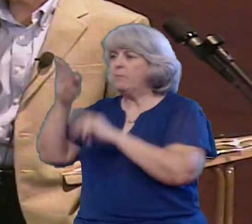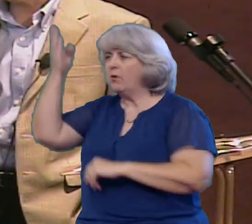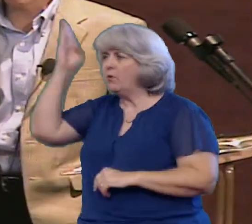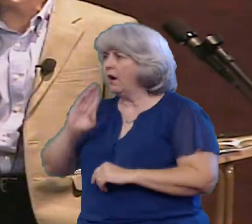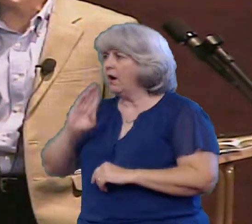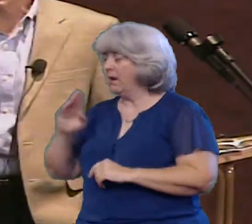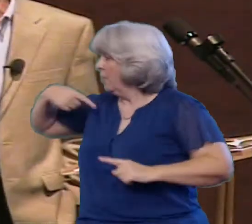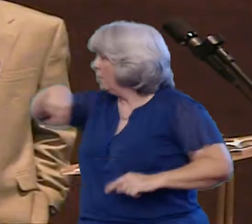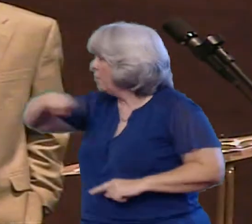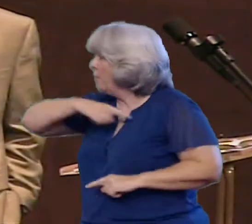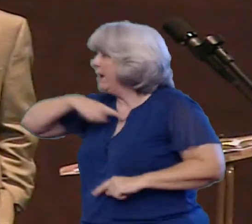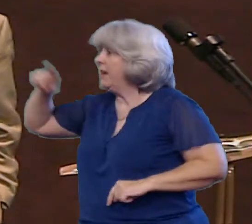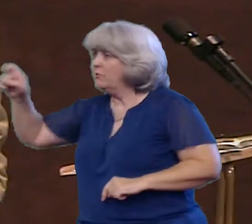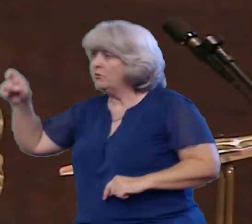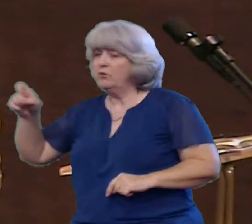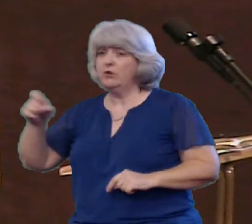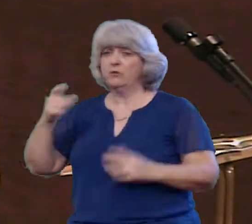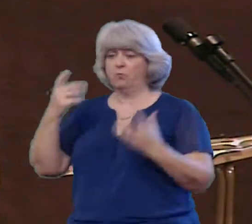In goal should be to make it to heaven